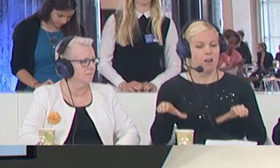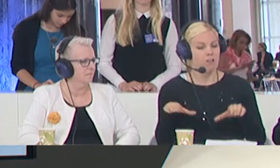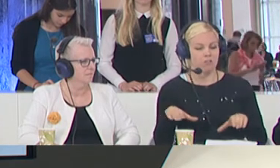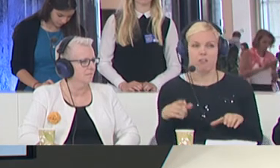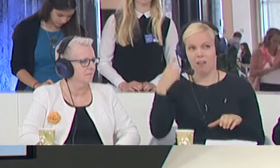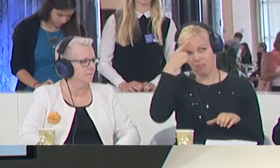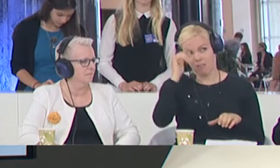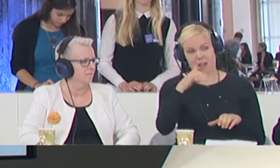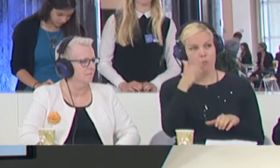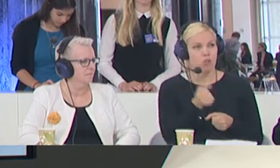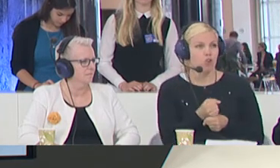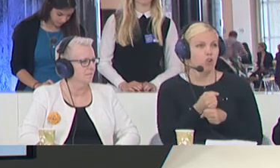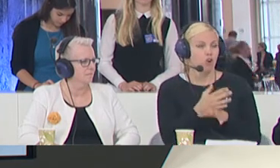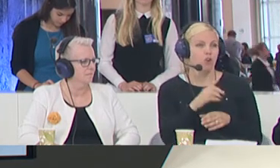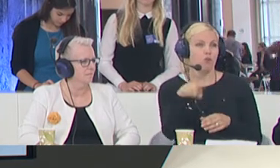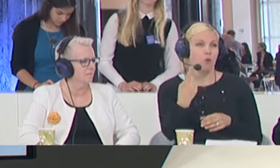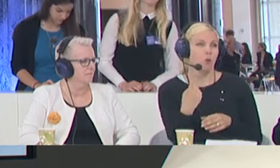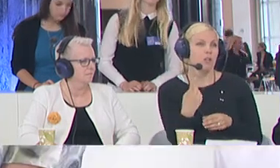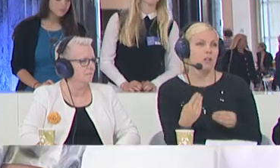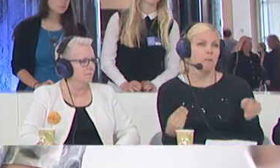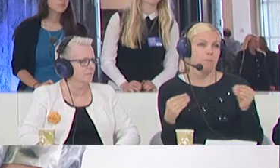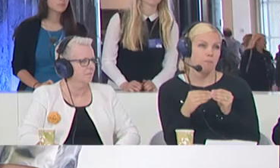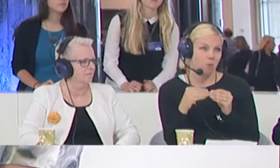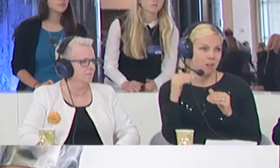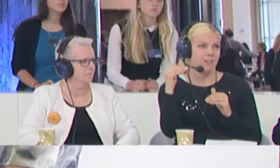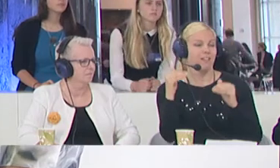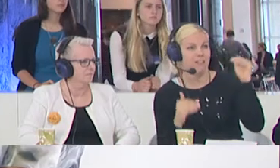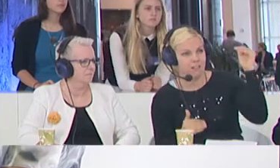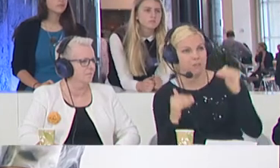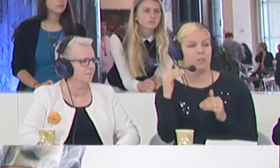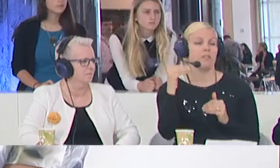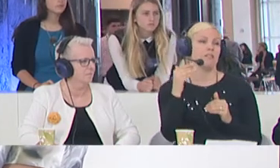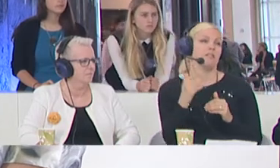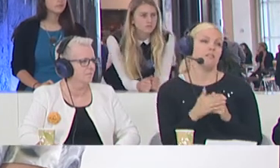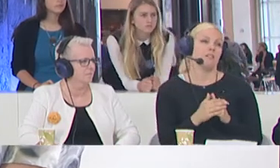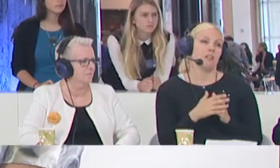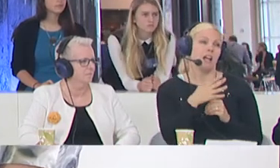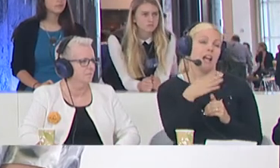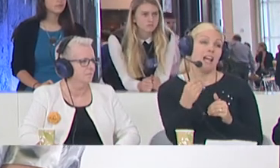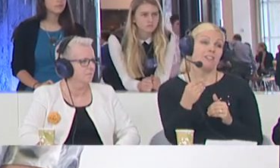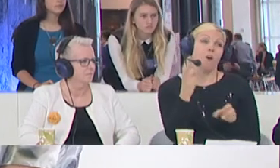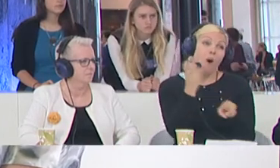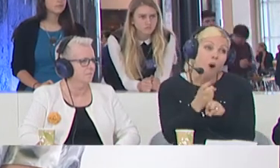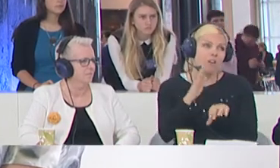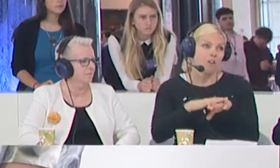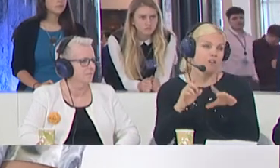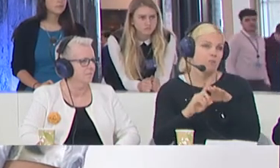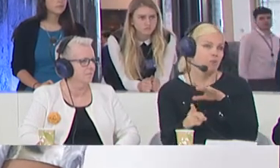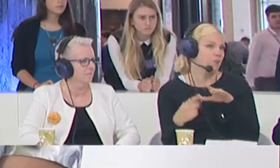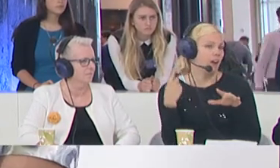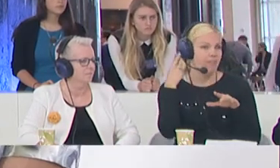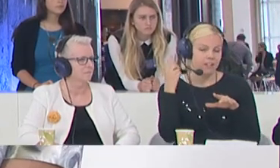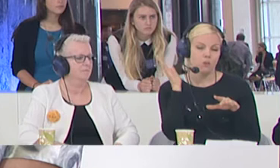cause only further instability and even harder refugees. So the target would be definitely wrong.